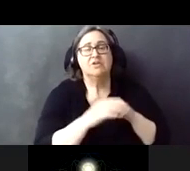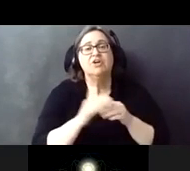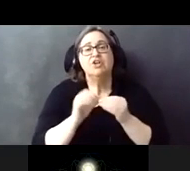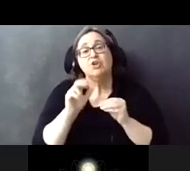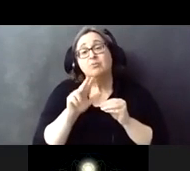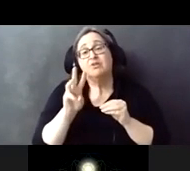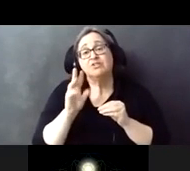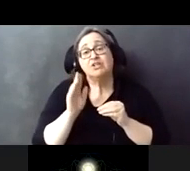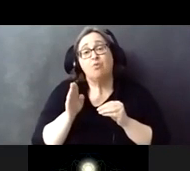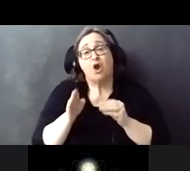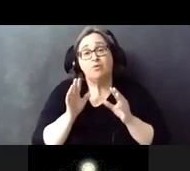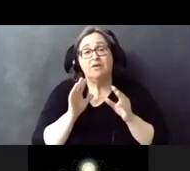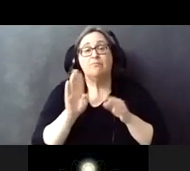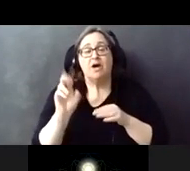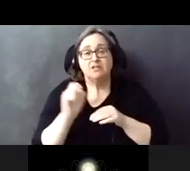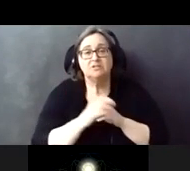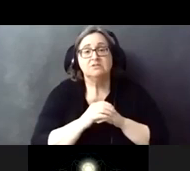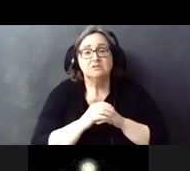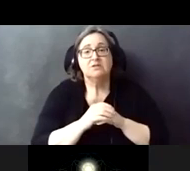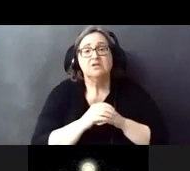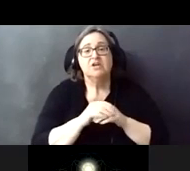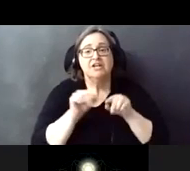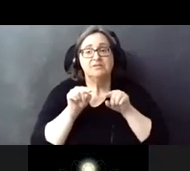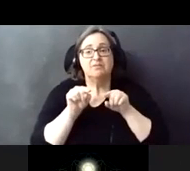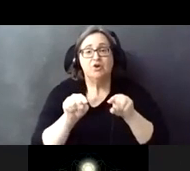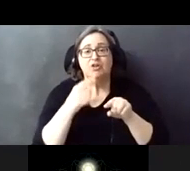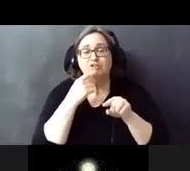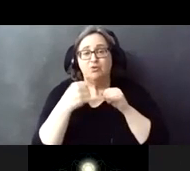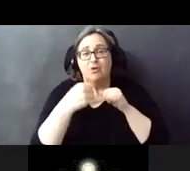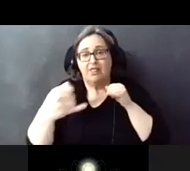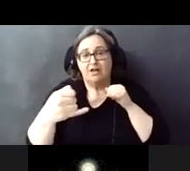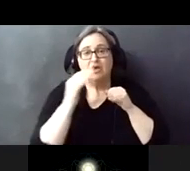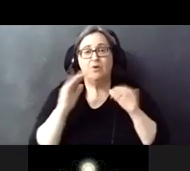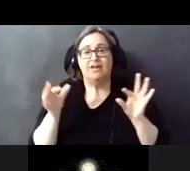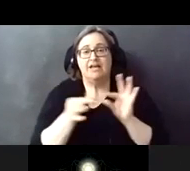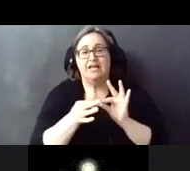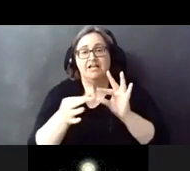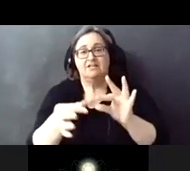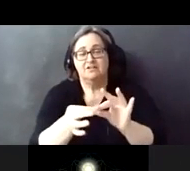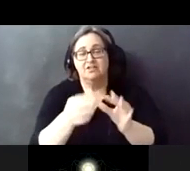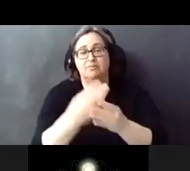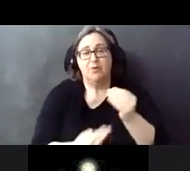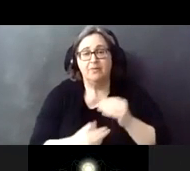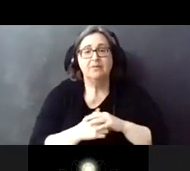36 broadway bus as mentioned runs parallel to the red line and connects to both of these stations